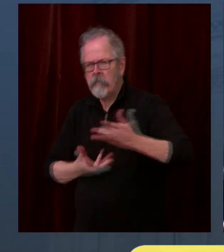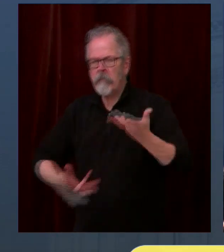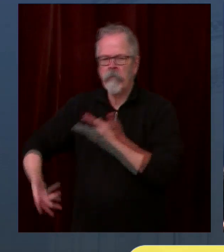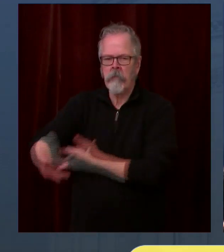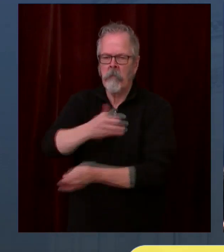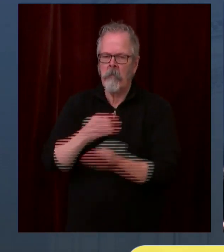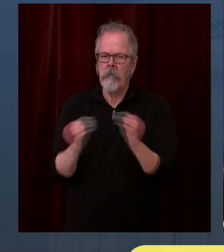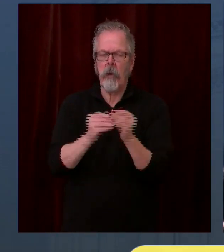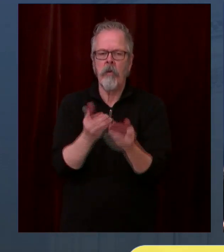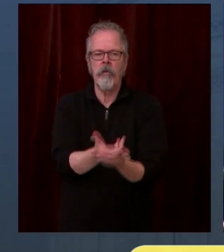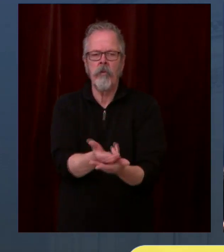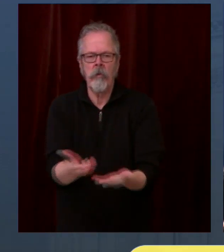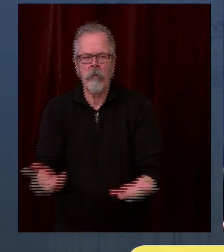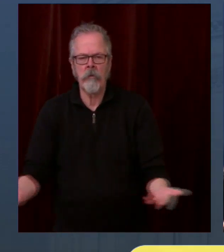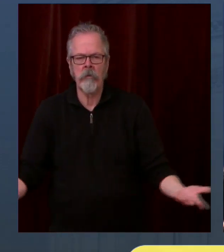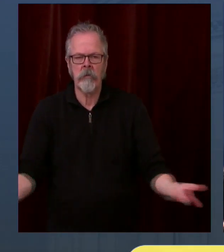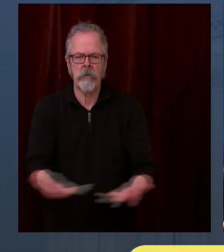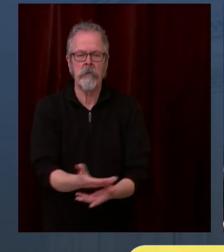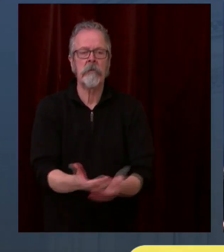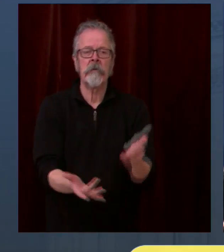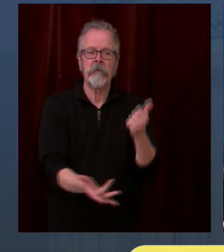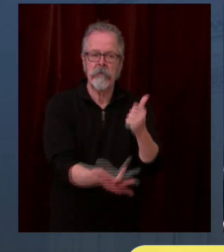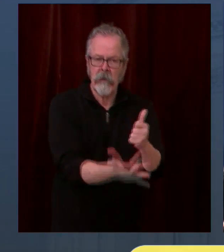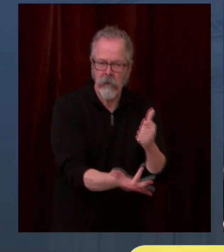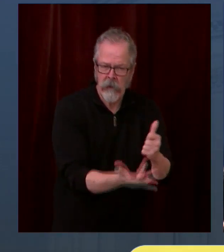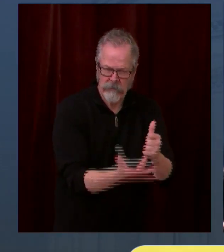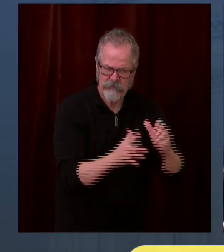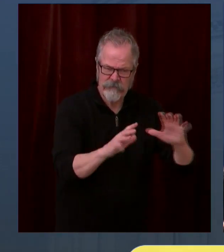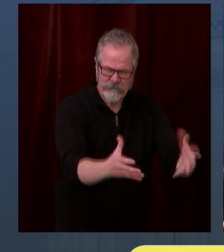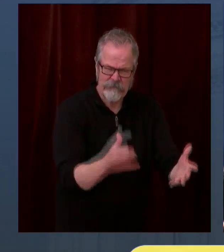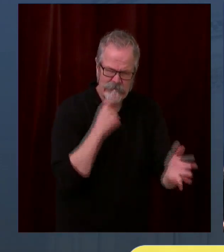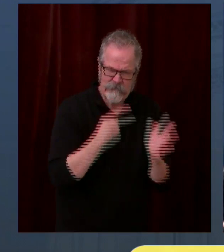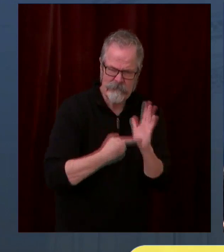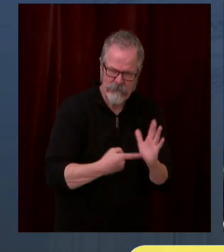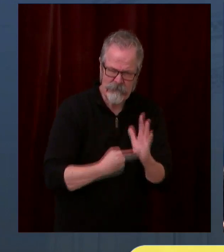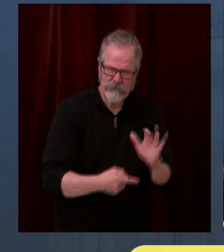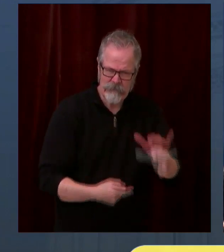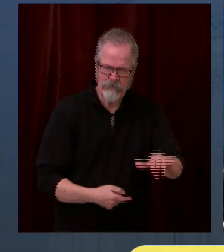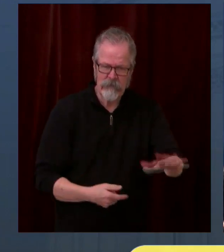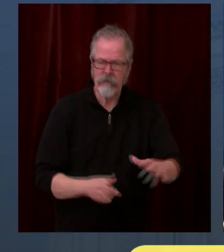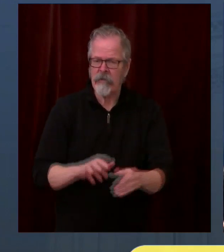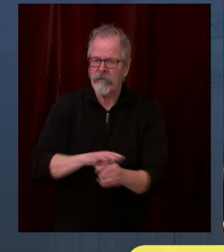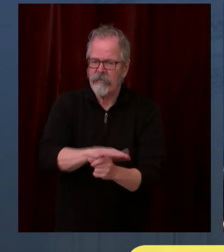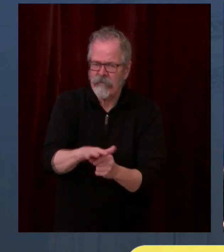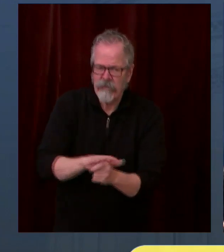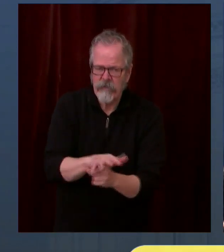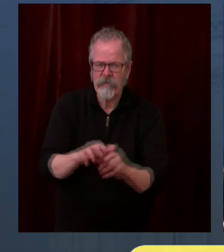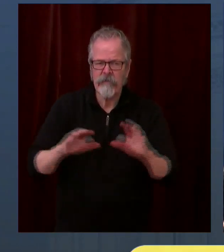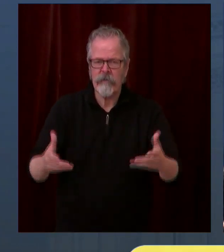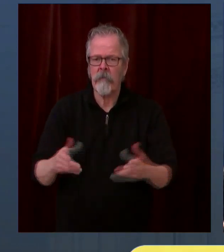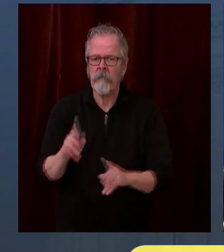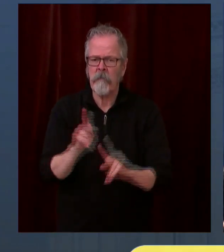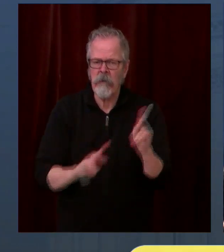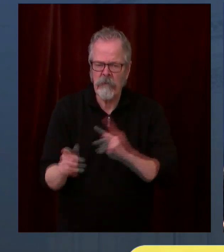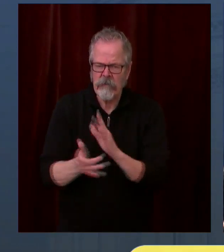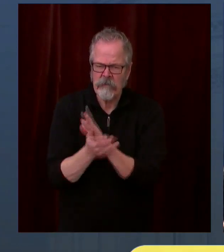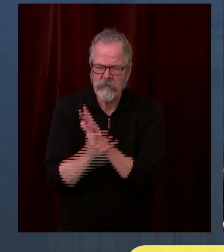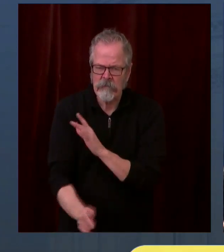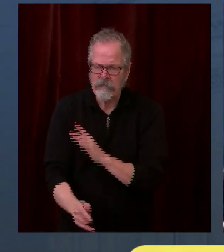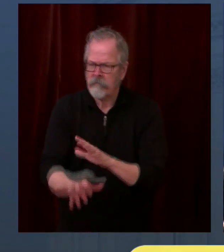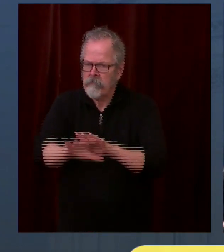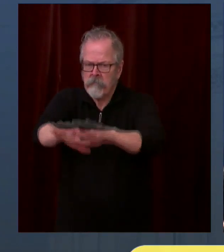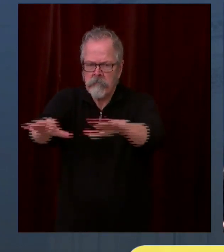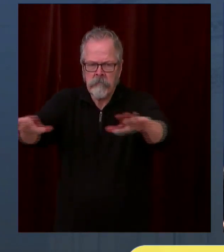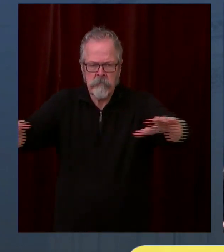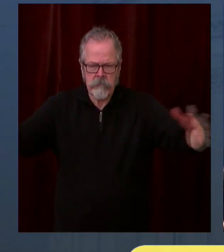do need some improvement on both ends of our data systems. And that is one of the reasons of our numbers, frankly, I'm convinced we have much more than